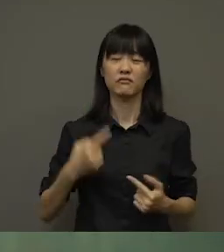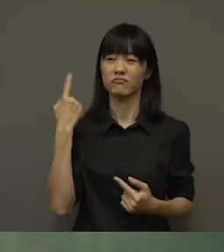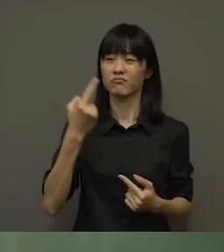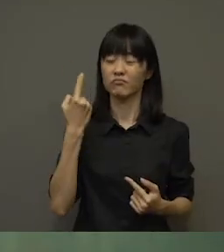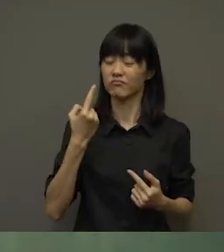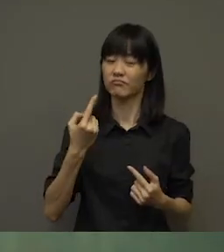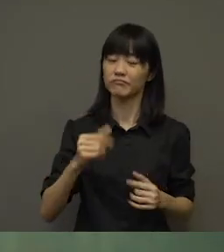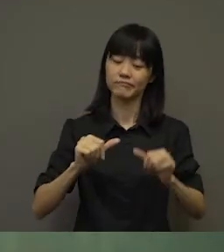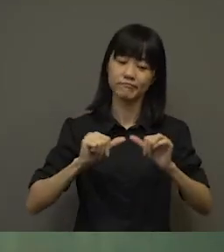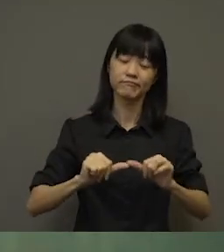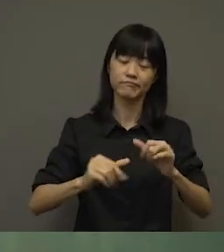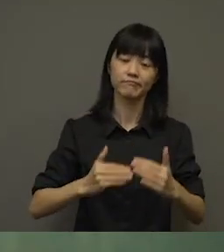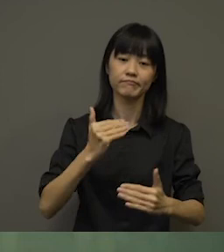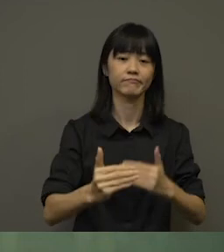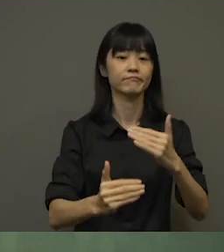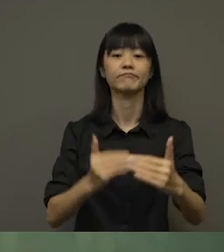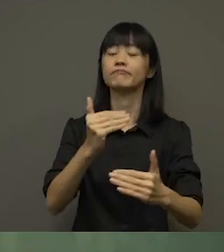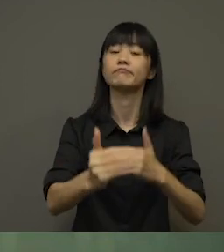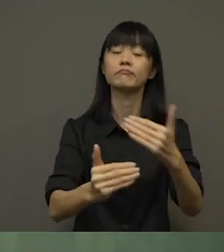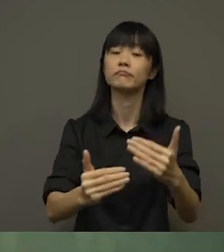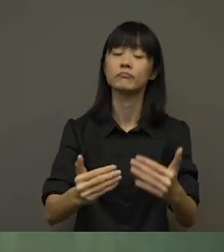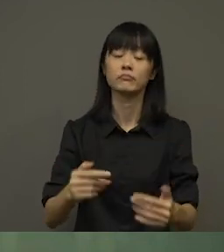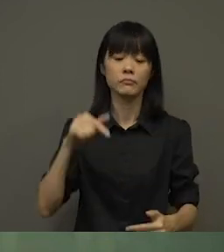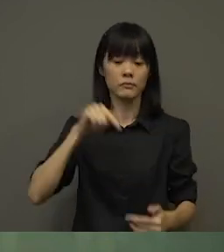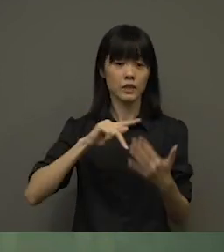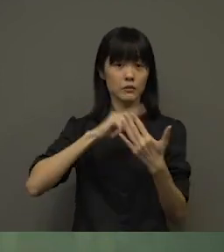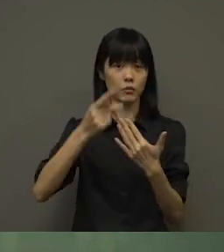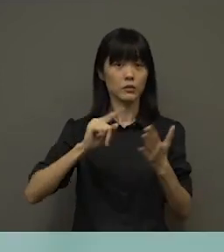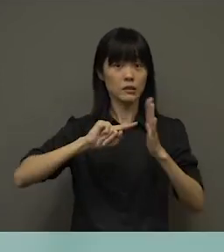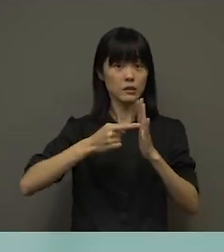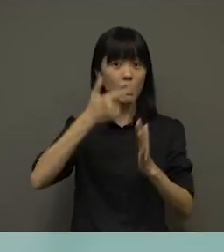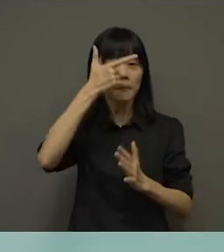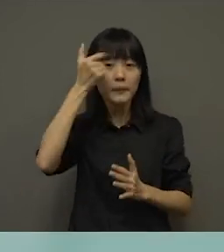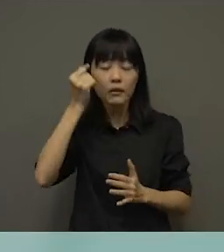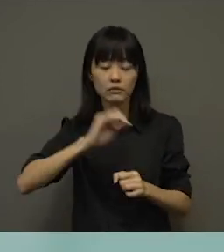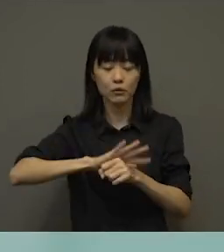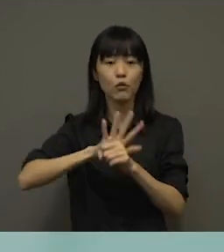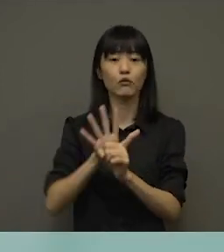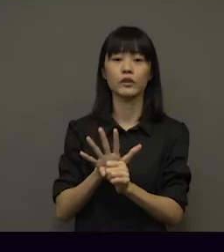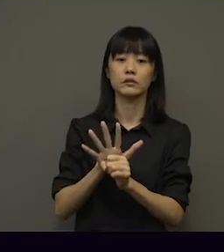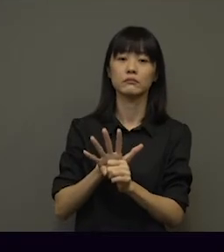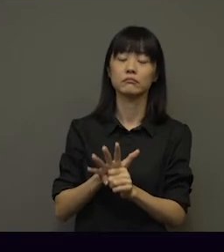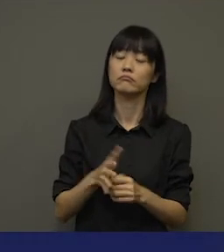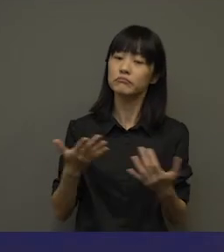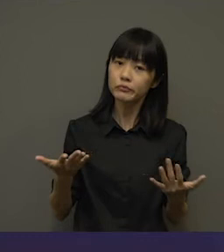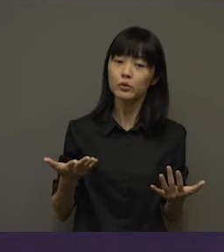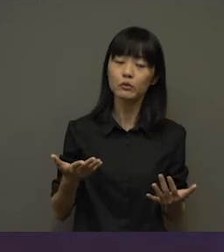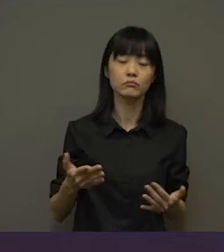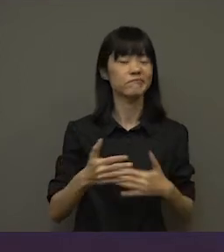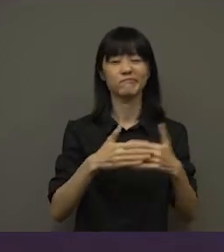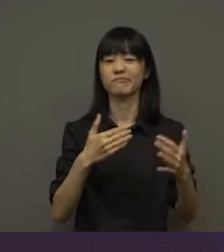Life is always in progress and knowing that this project is also initiated because of the pandemic